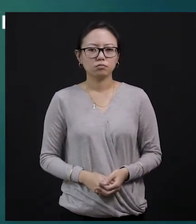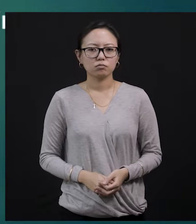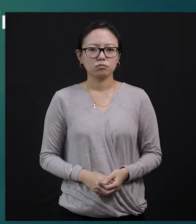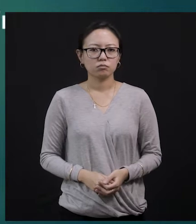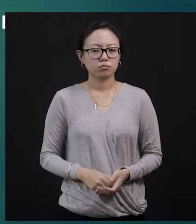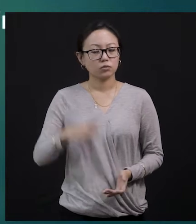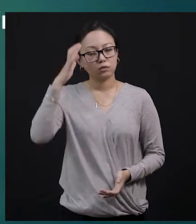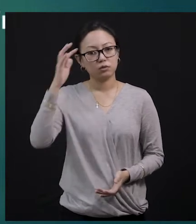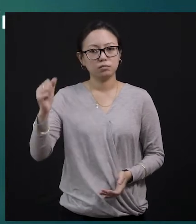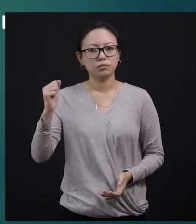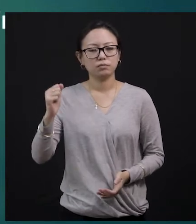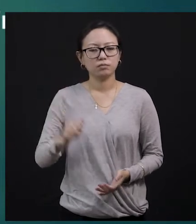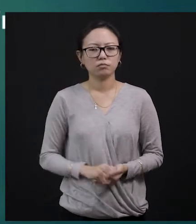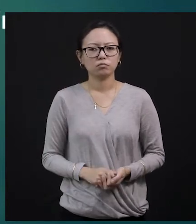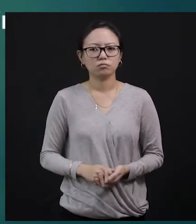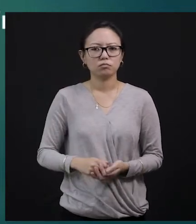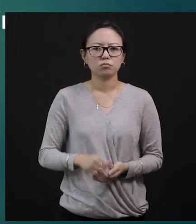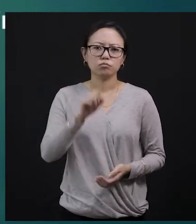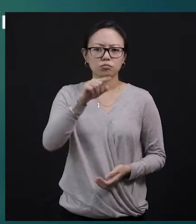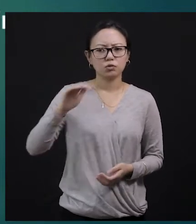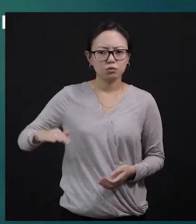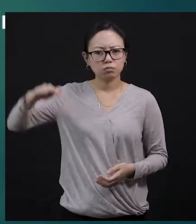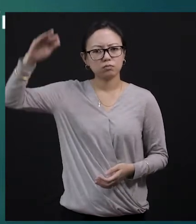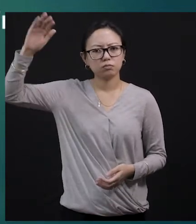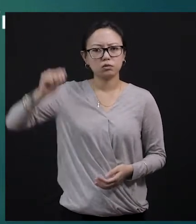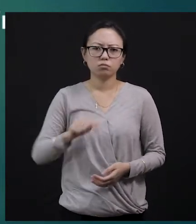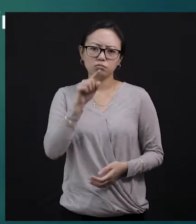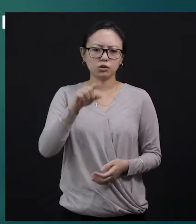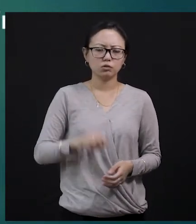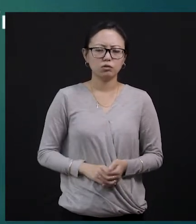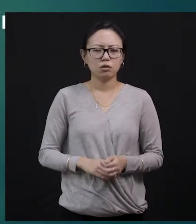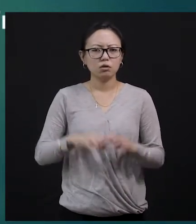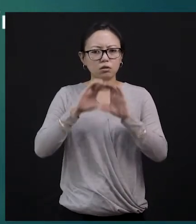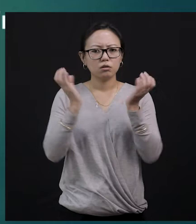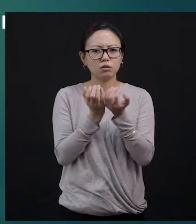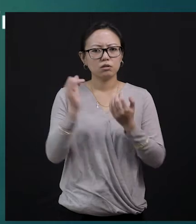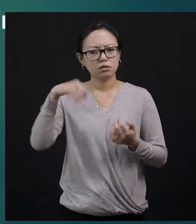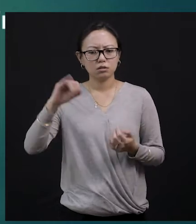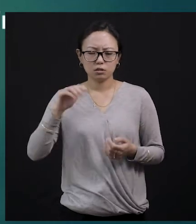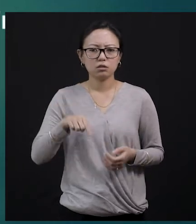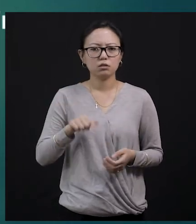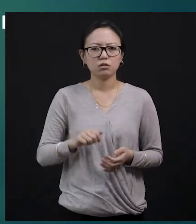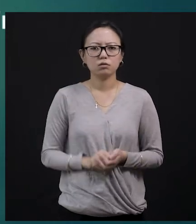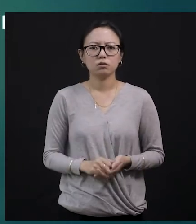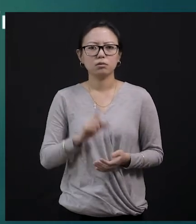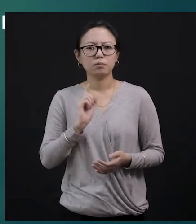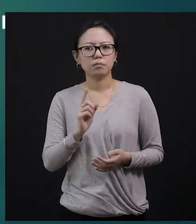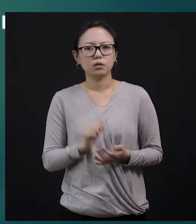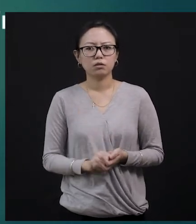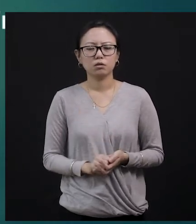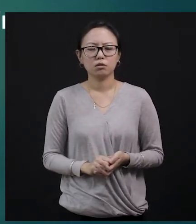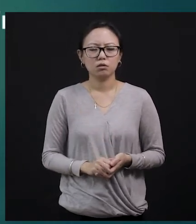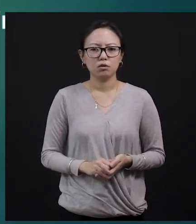remember. And even as you grow up, you are in class six now. Even as you grow up, you have to know that we all need to